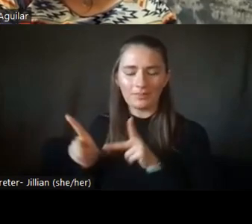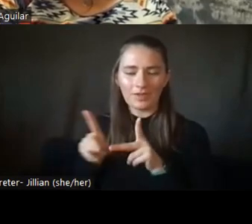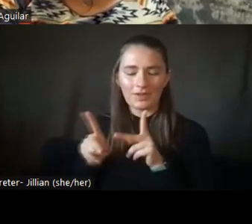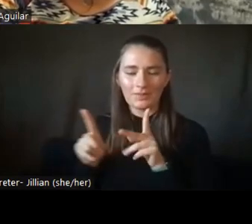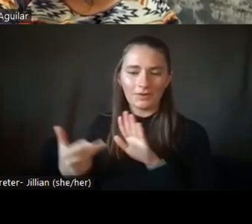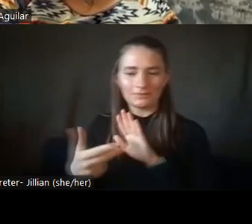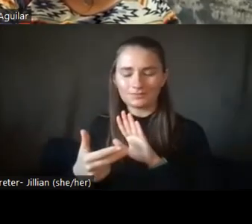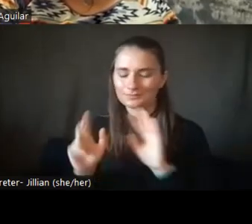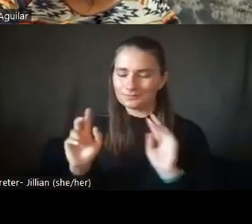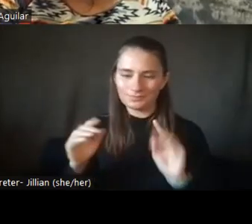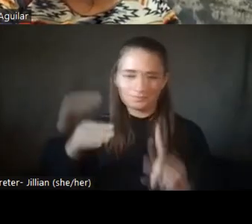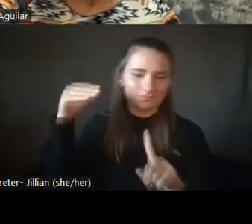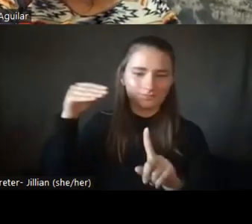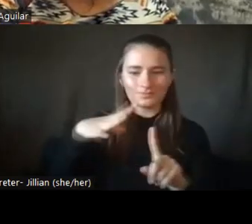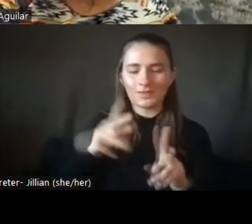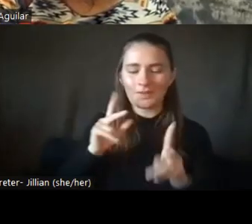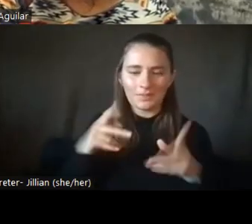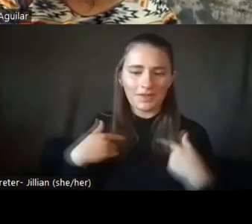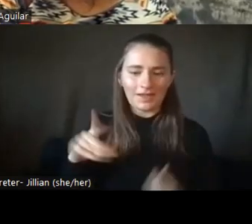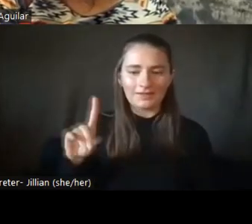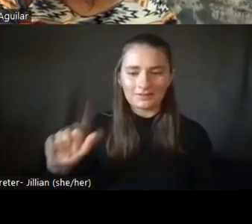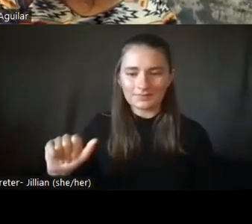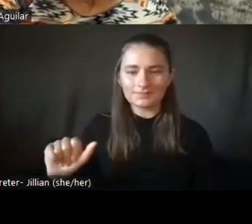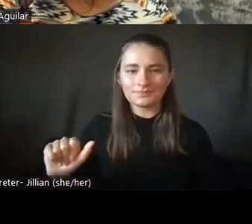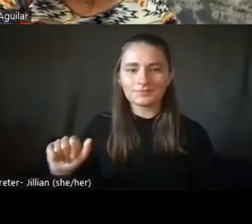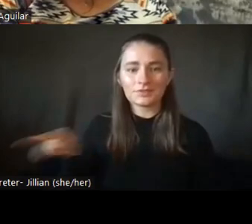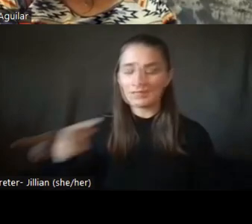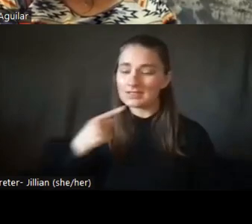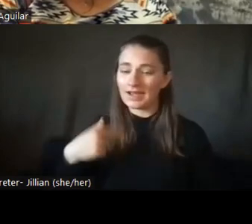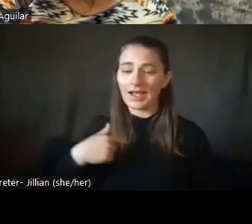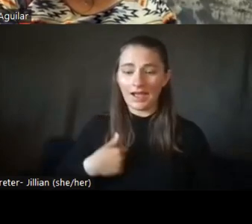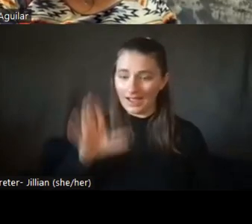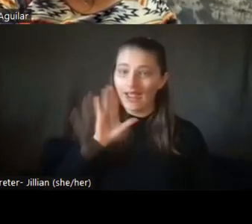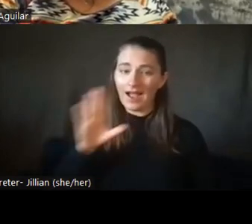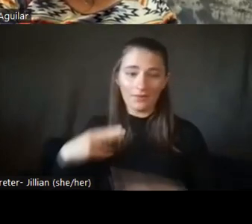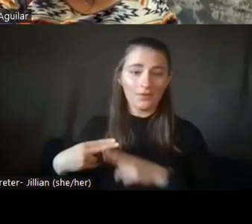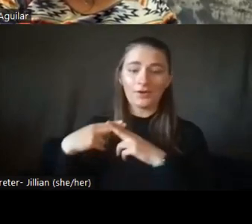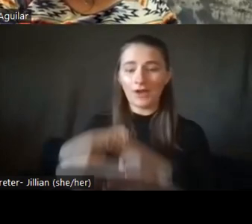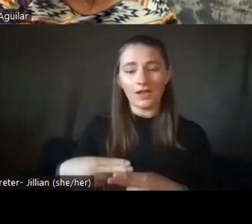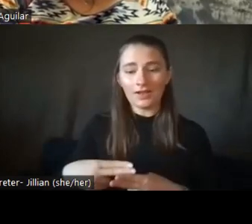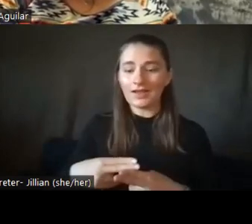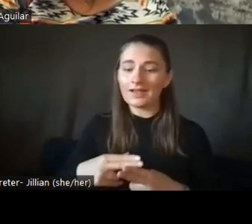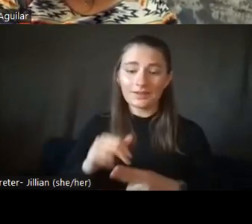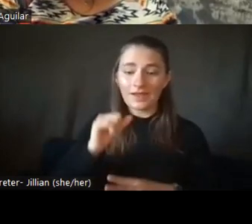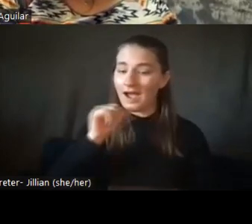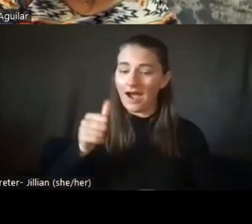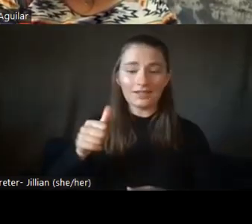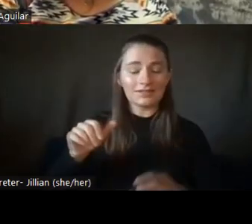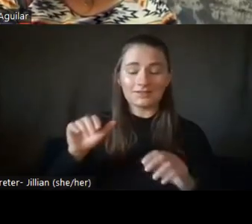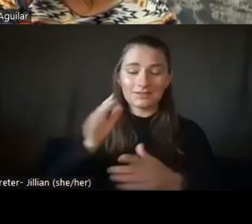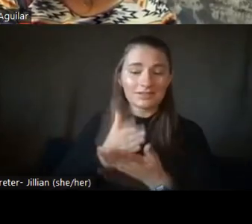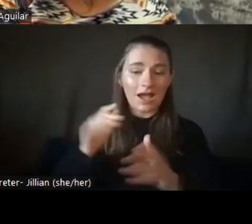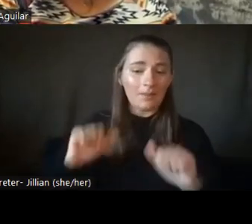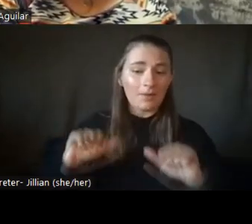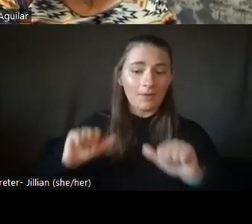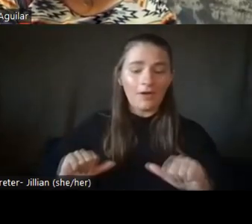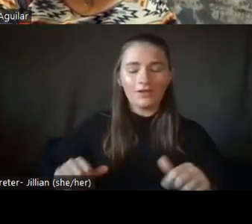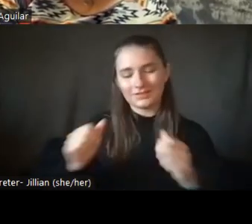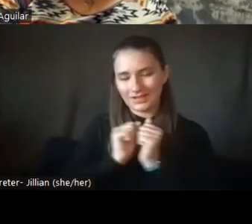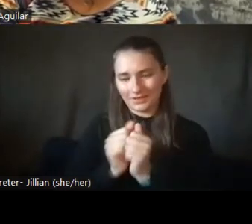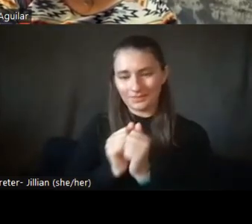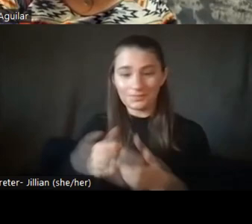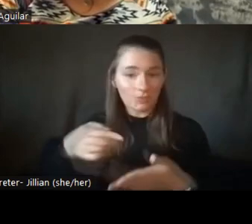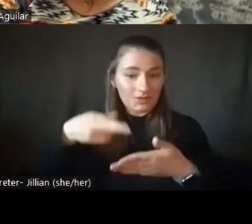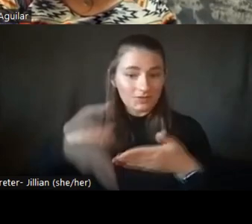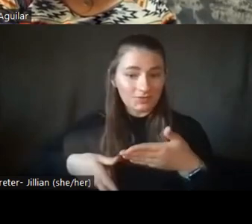disabilities. Um, and she said, I'm going to call it unstoppable together. And so as a result, we're all here. So, you know, I